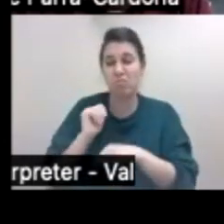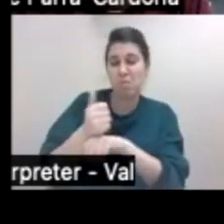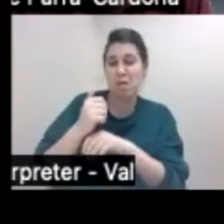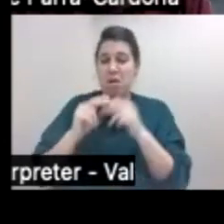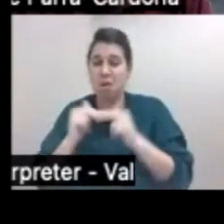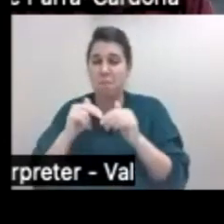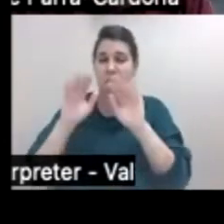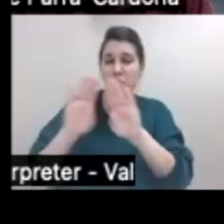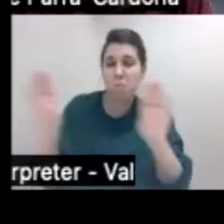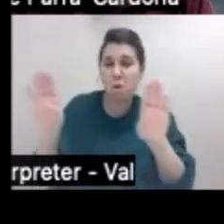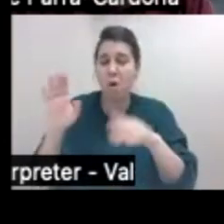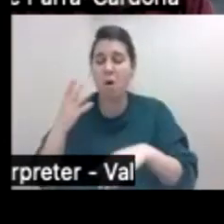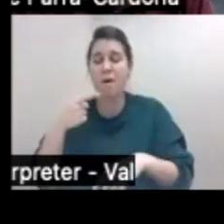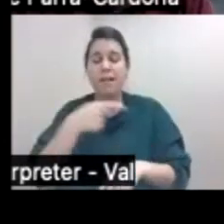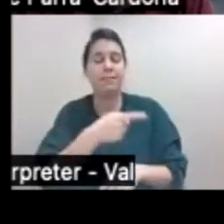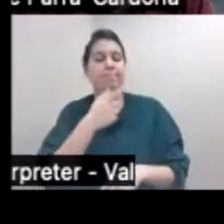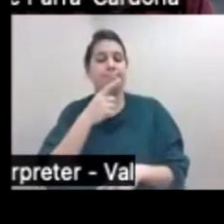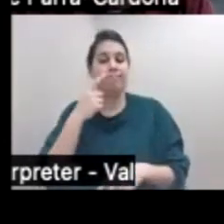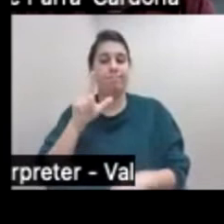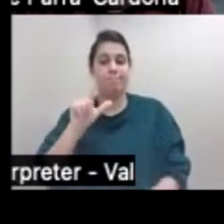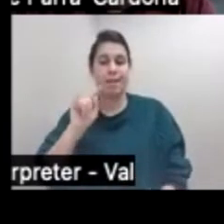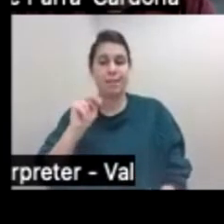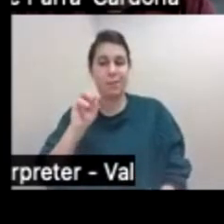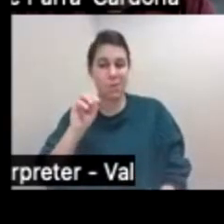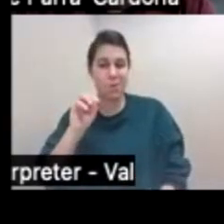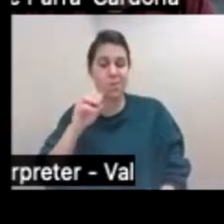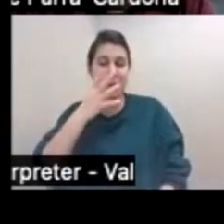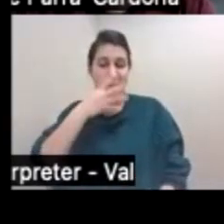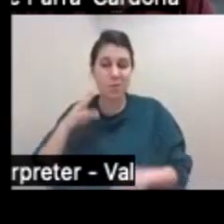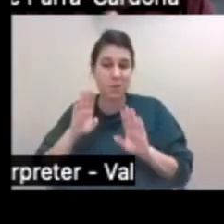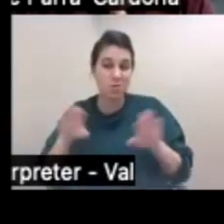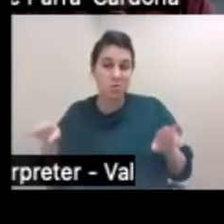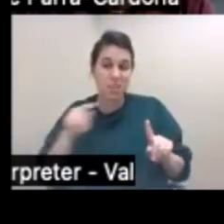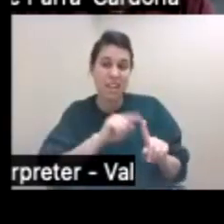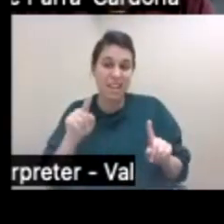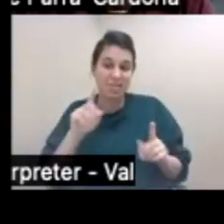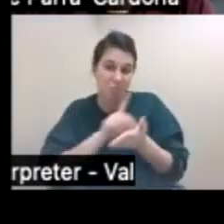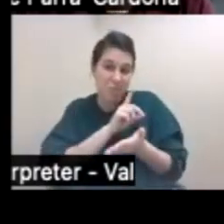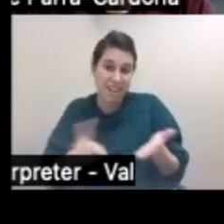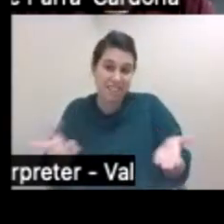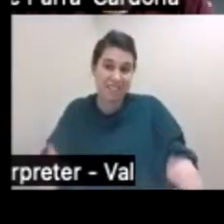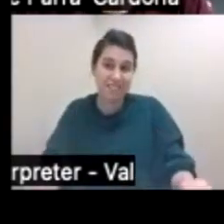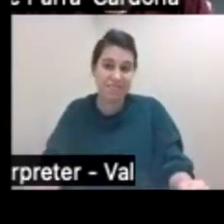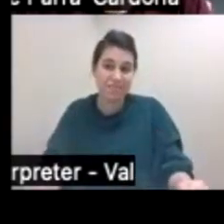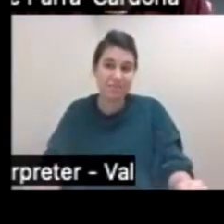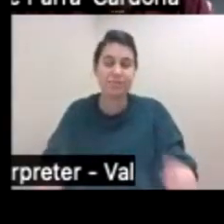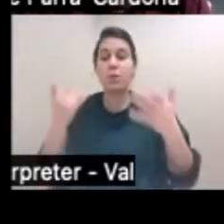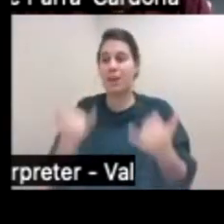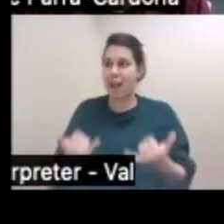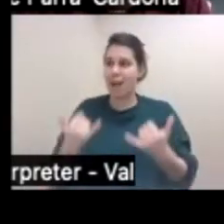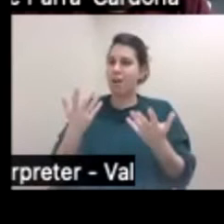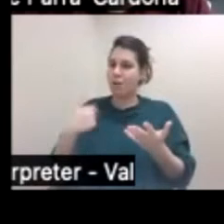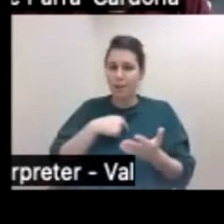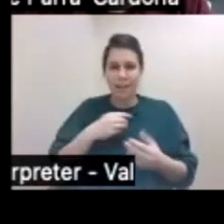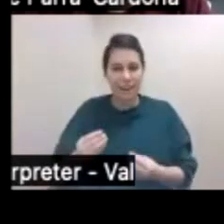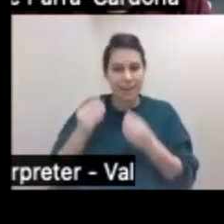that, that Latino immigrant children were discriminated against. So here we are delivering this parenting program in